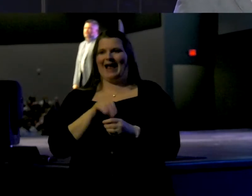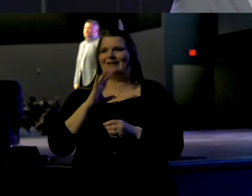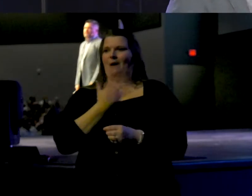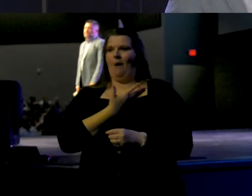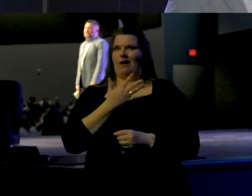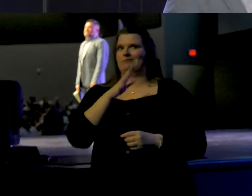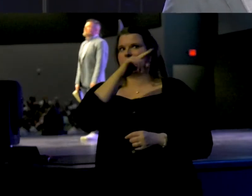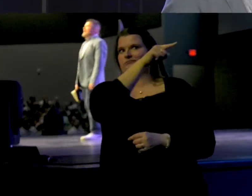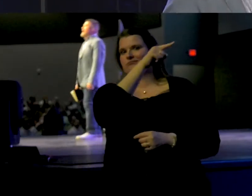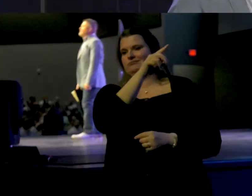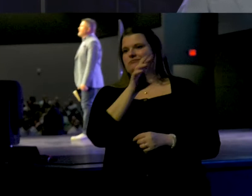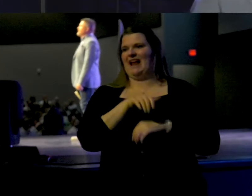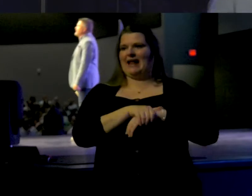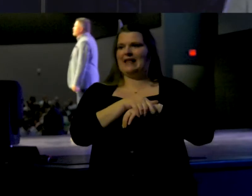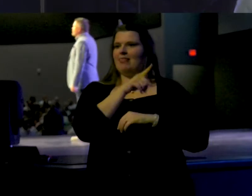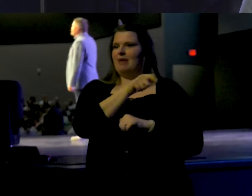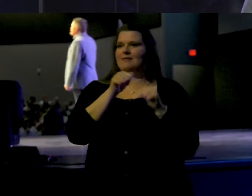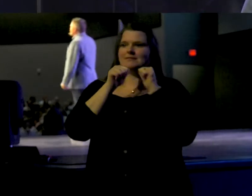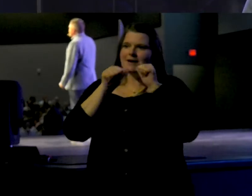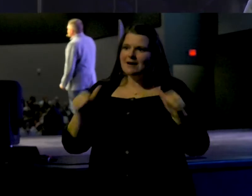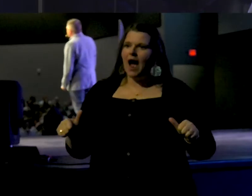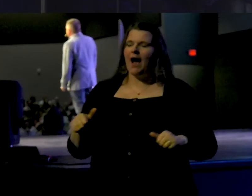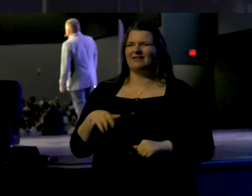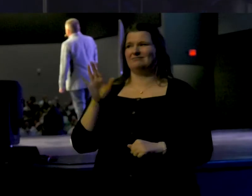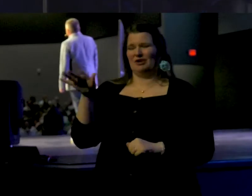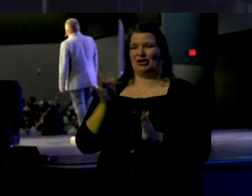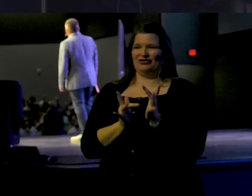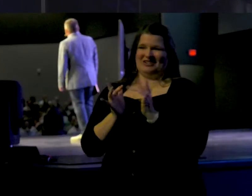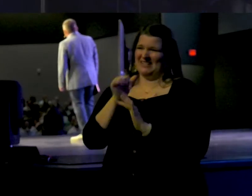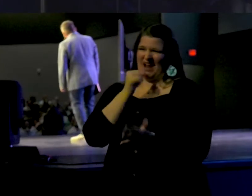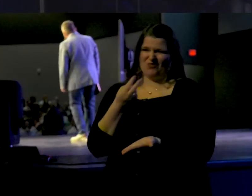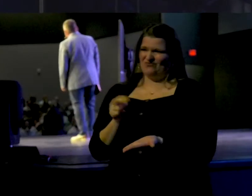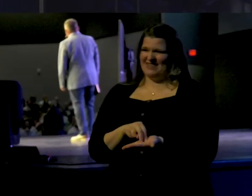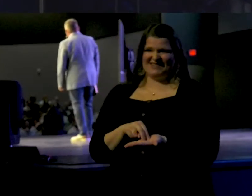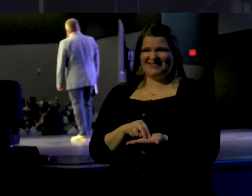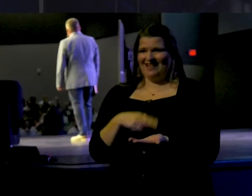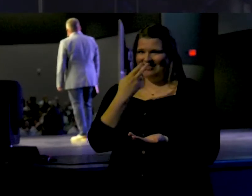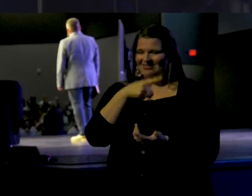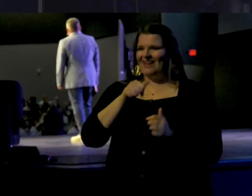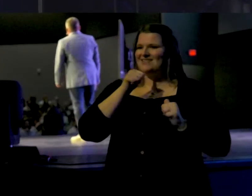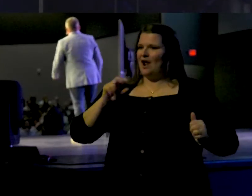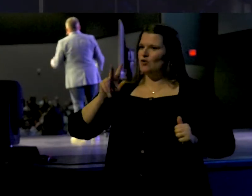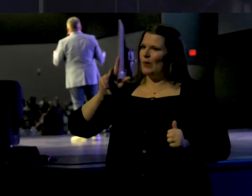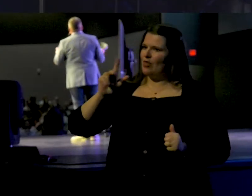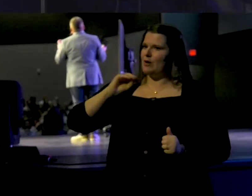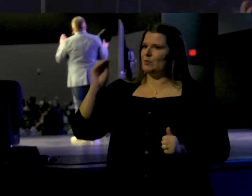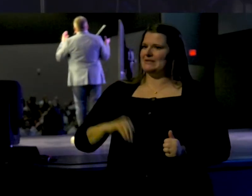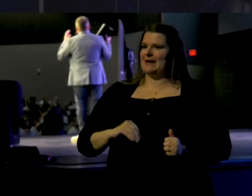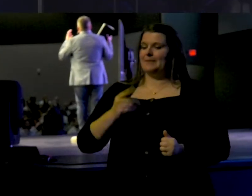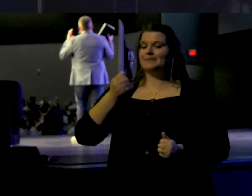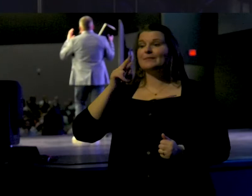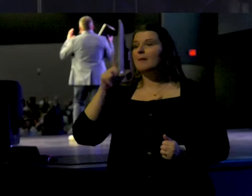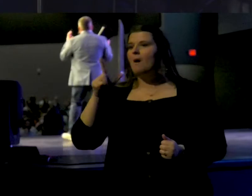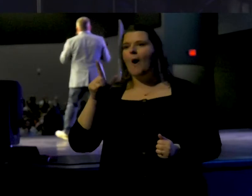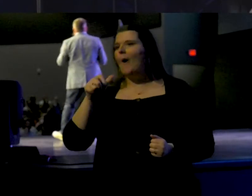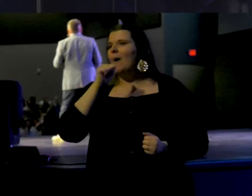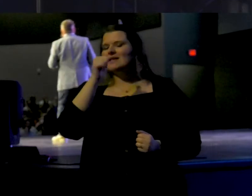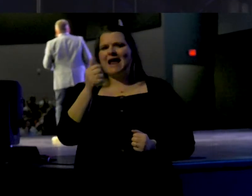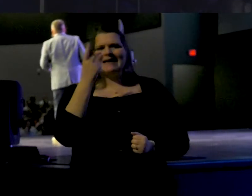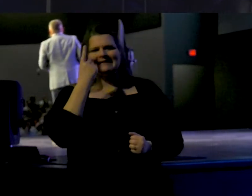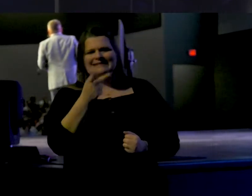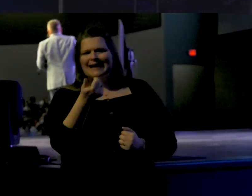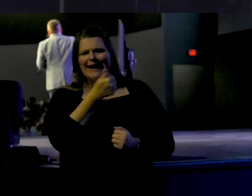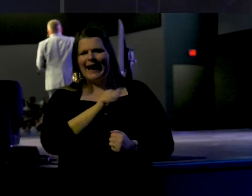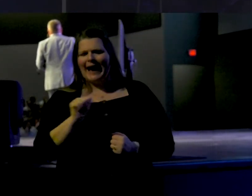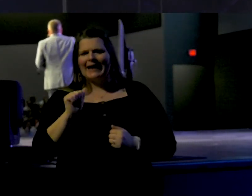across the ocean denied the literal resurrection of Jesus. Paul did not see any